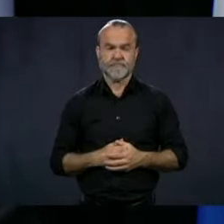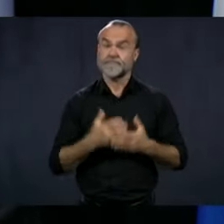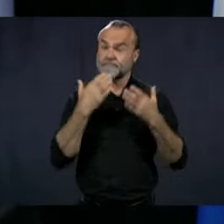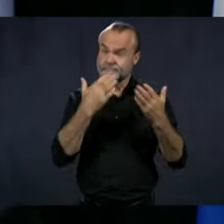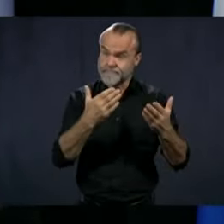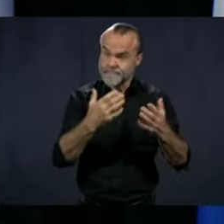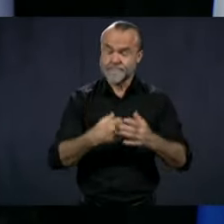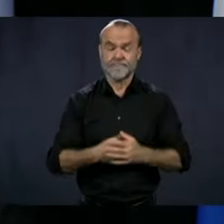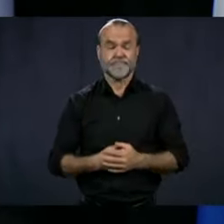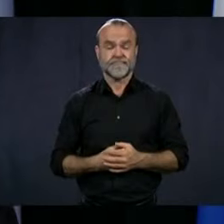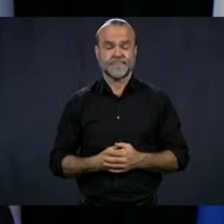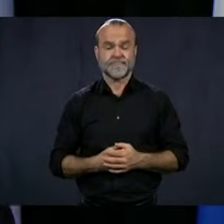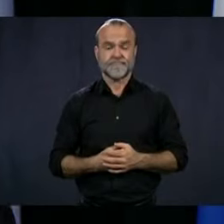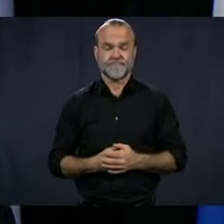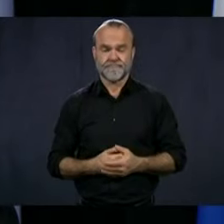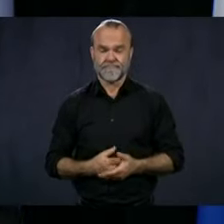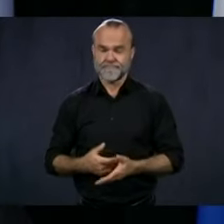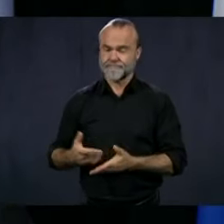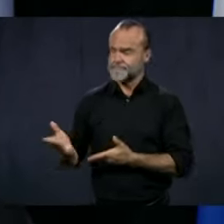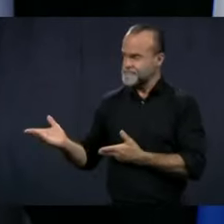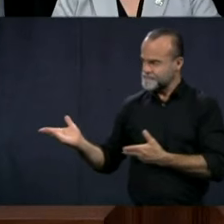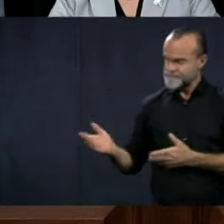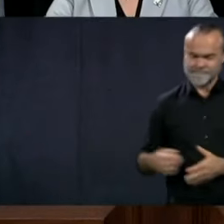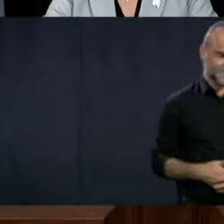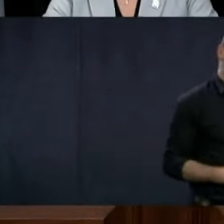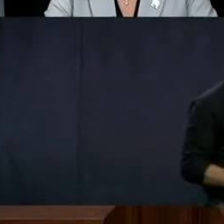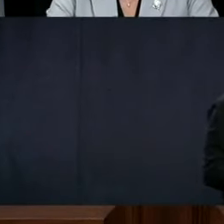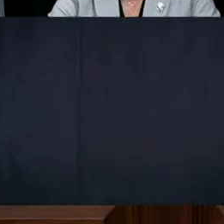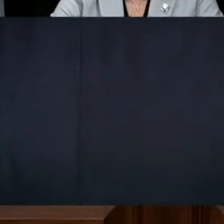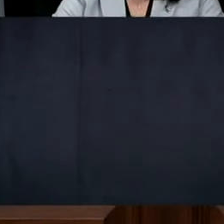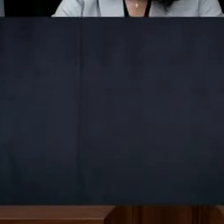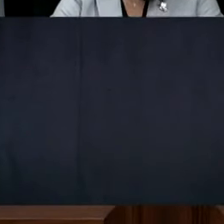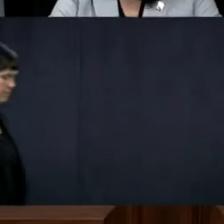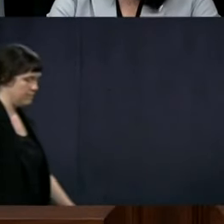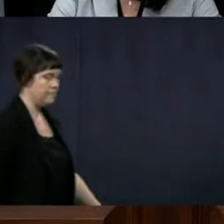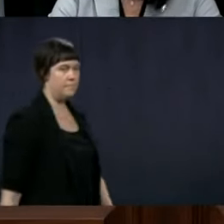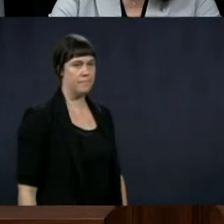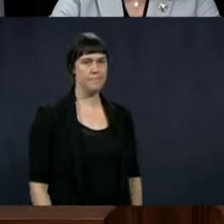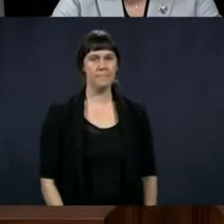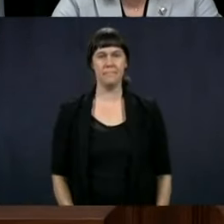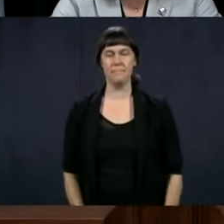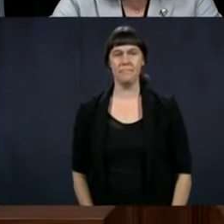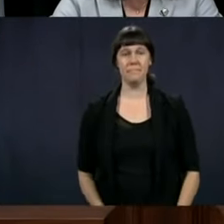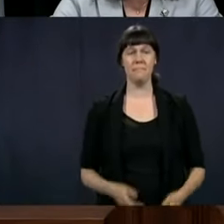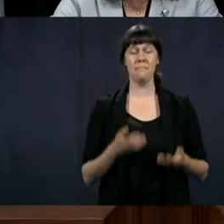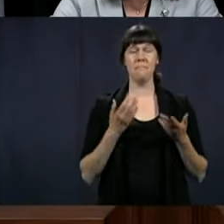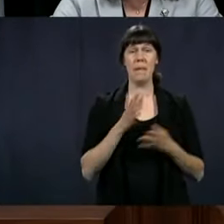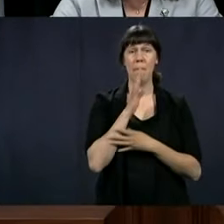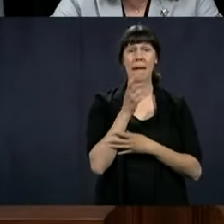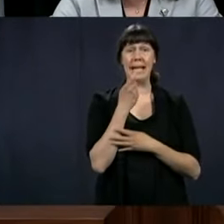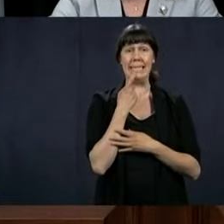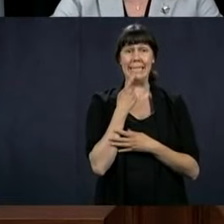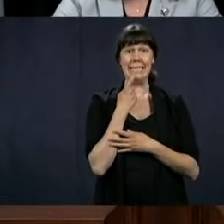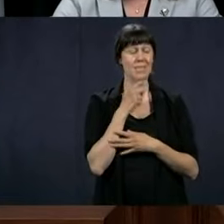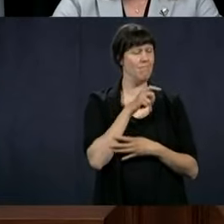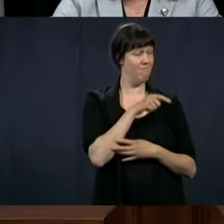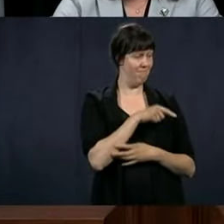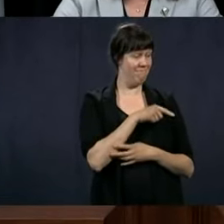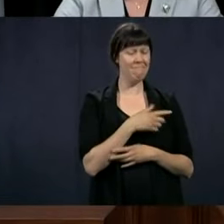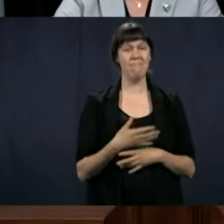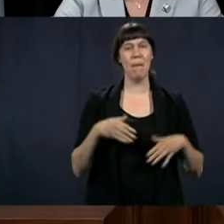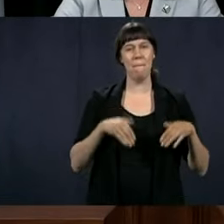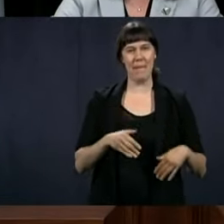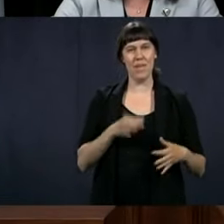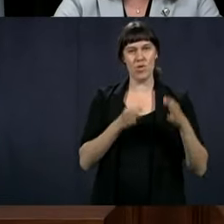Thank you. Thank now the Minister for Justice, Sonia Leberge. And now the Minister for Justice, Sonia Leberge. Thank you, Mr. Premier. So yes,